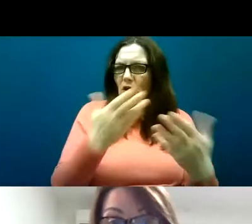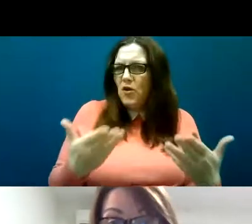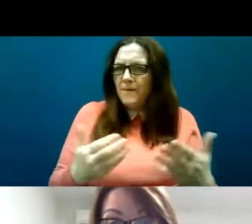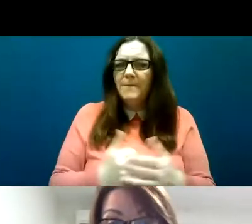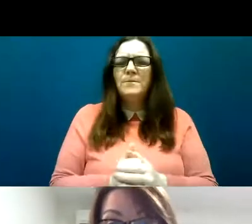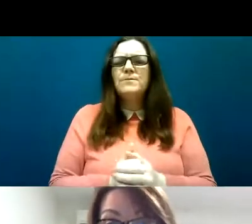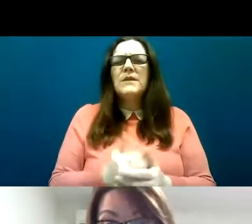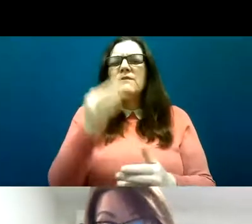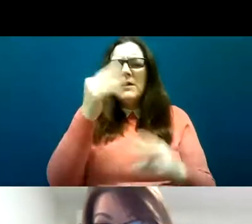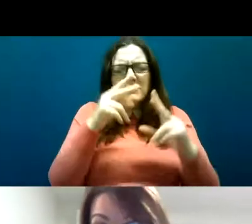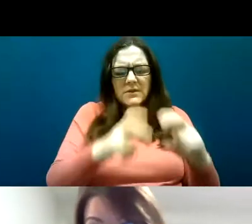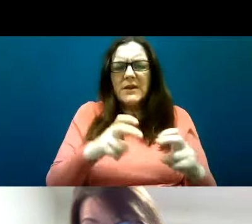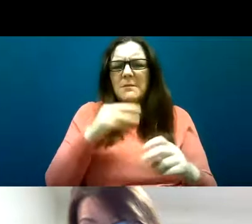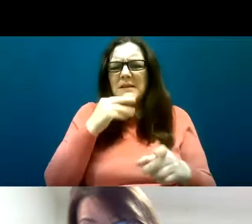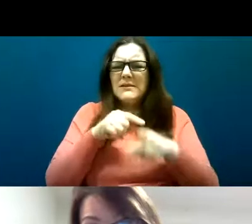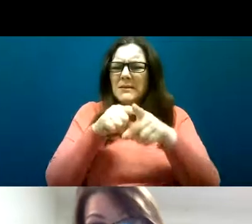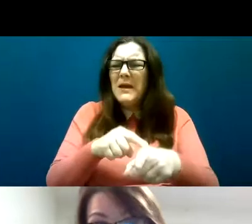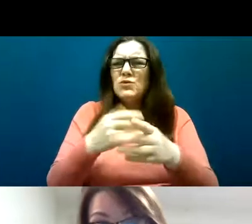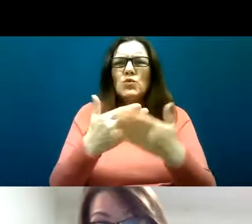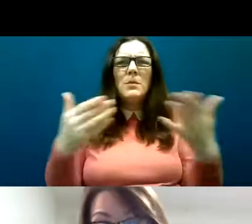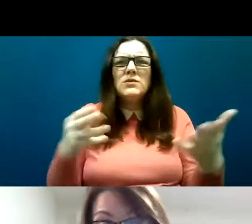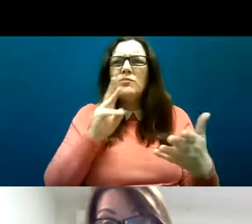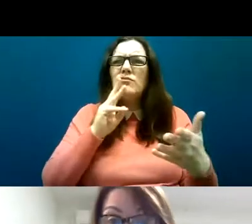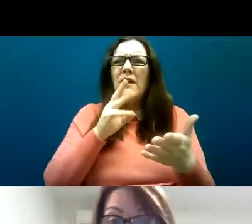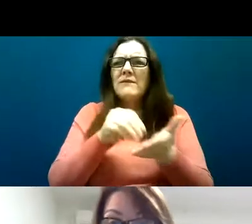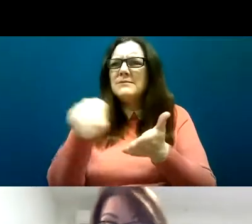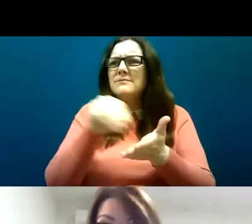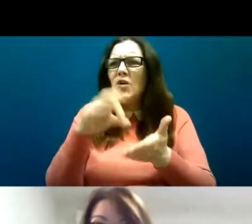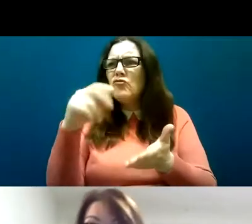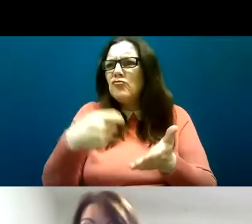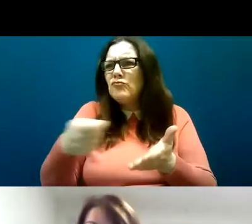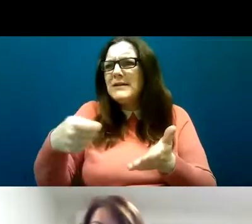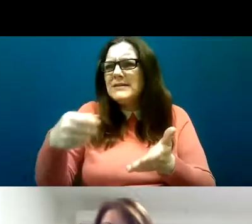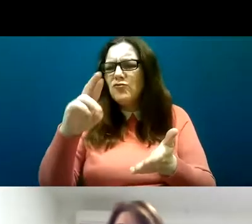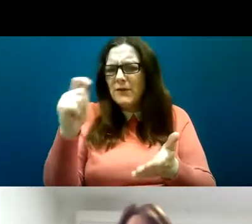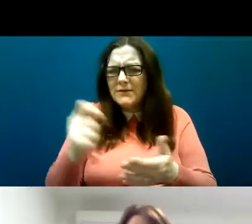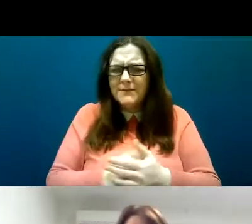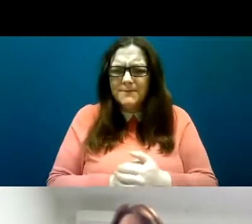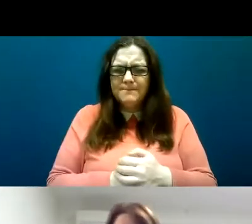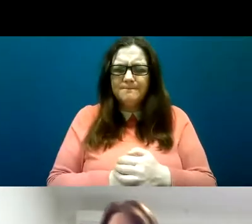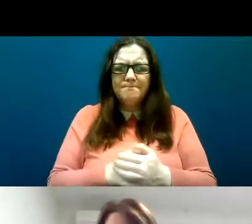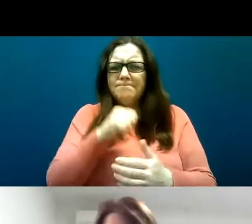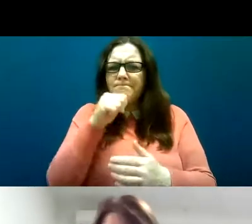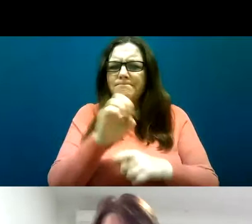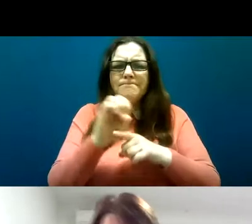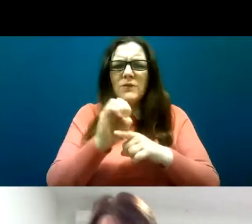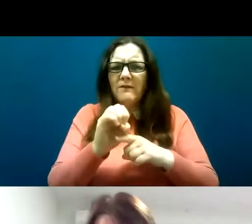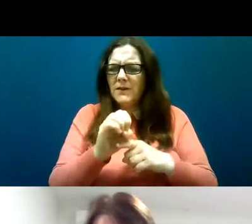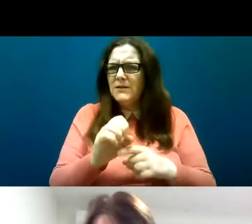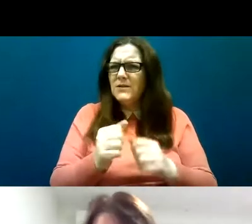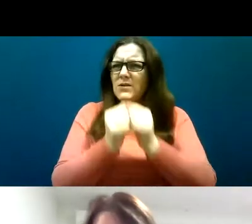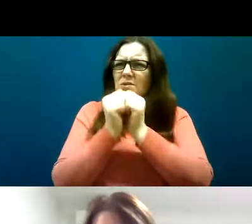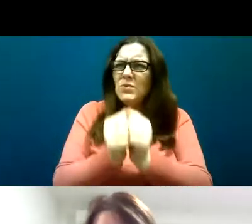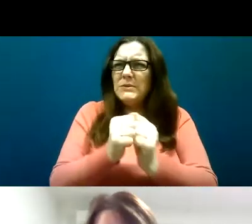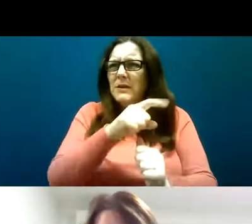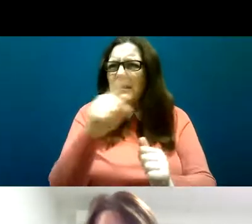there's an over-reliance on the private rental market. There's a lack of suitable, affordable social housing, which has